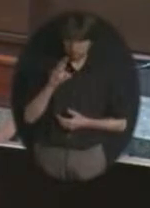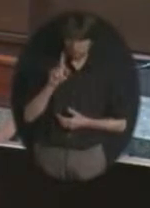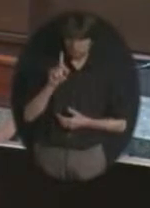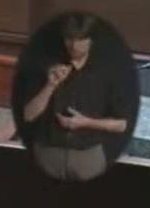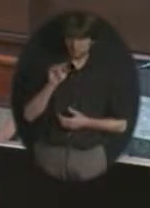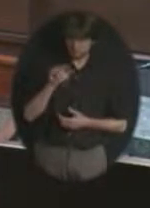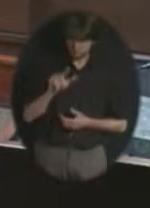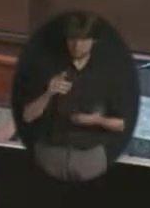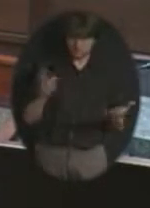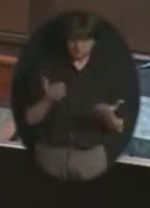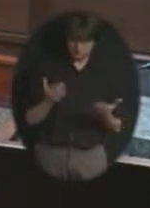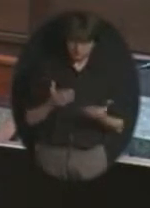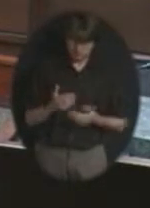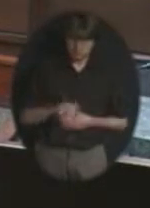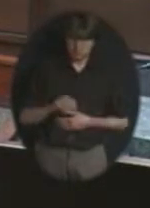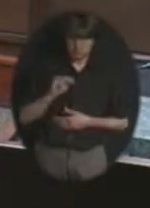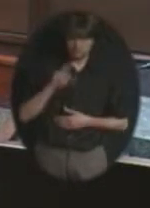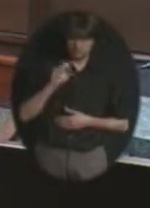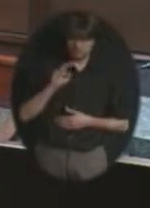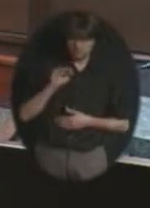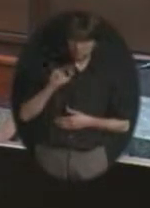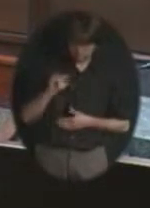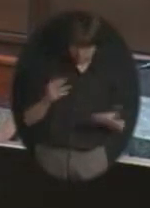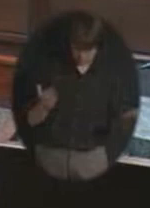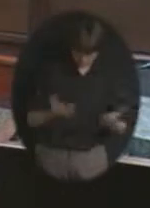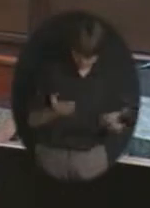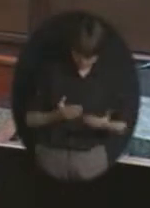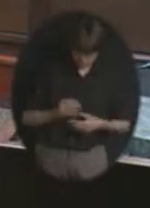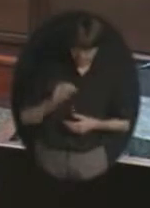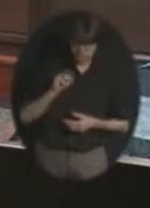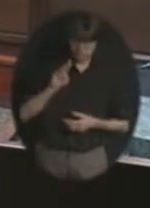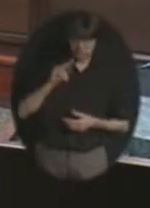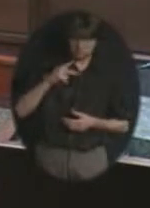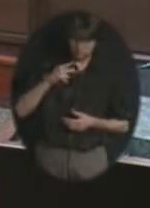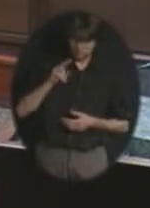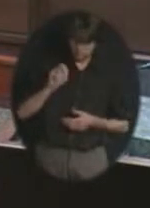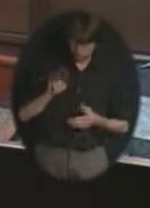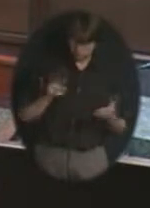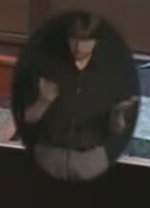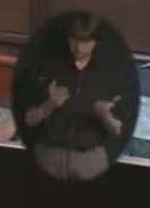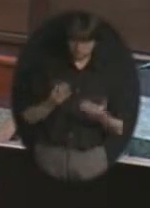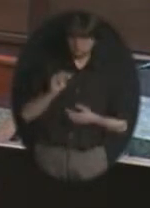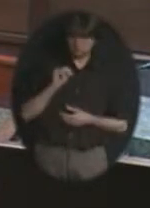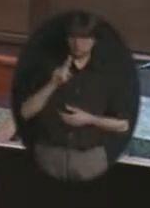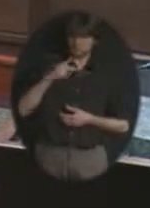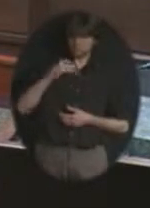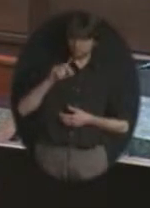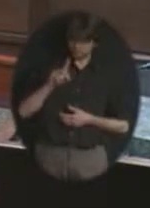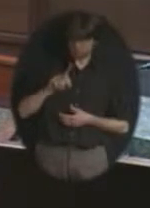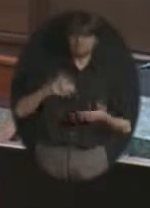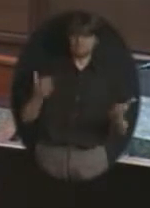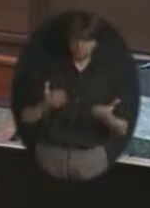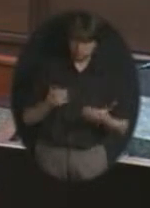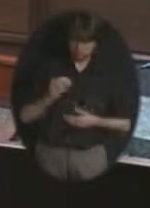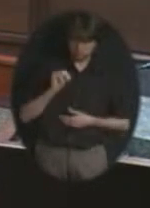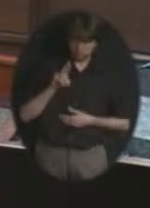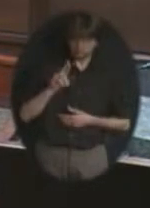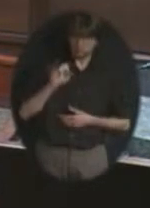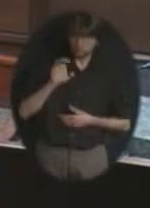Mrs. Felter? Here. Mrs. Martin? Here. Mr. Parker? Here. Mr. Polin? Here. Mr. Scheer? Here.